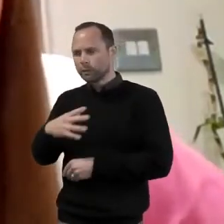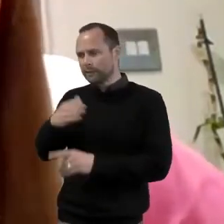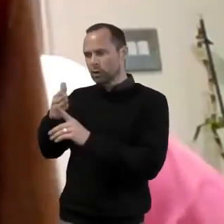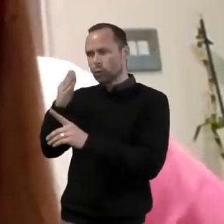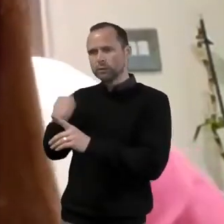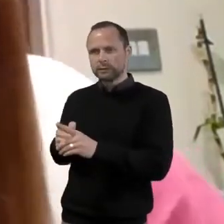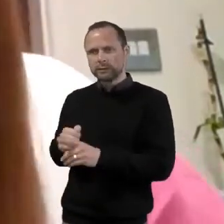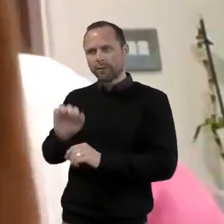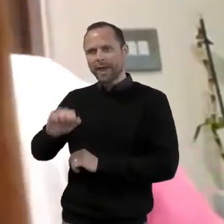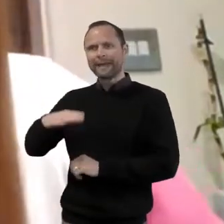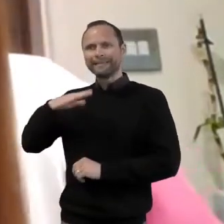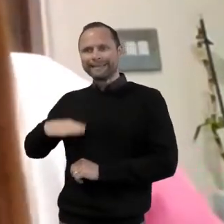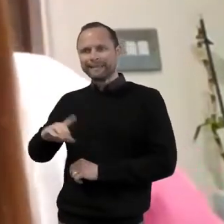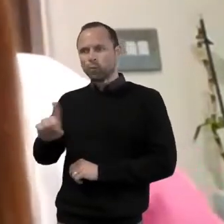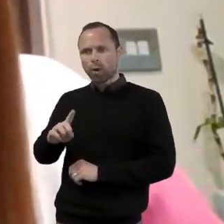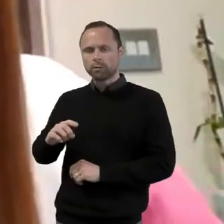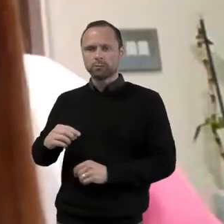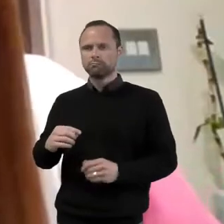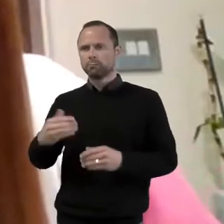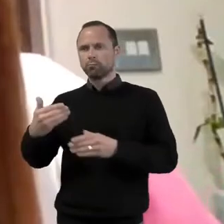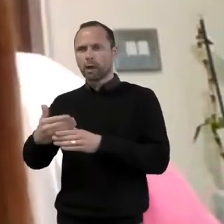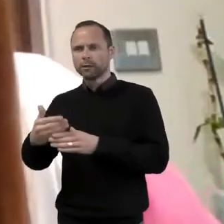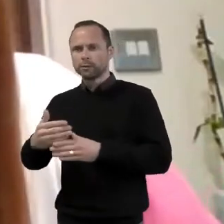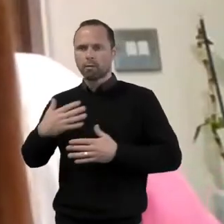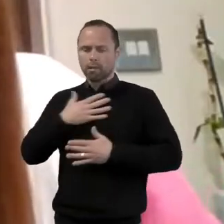as well as emotionally and spiritually.